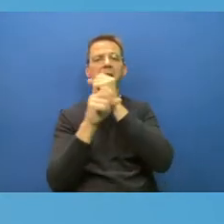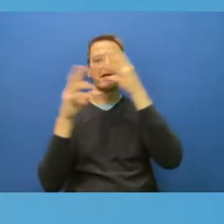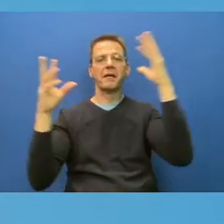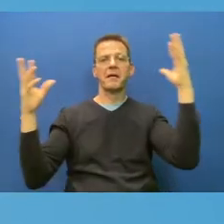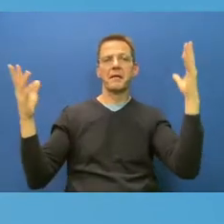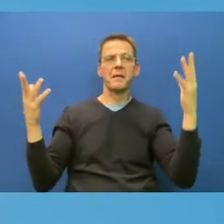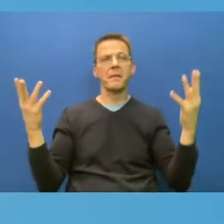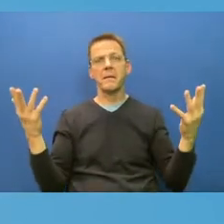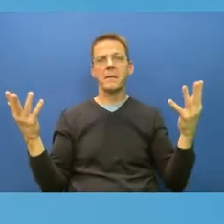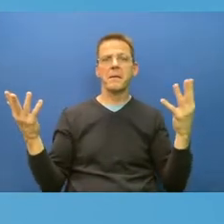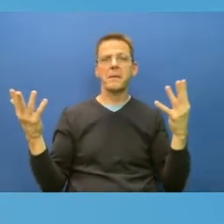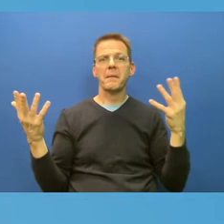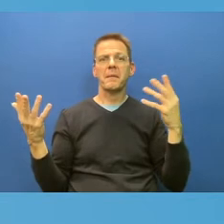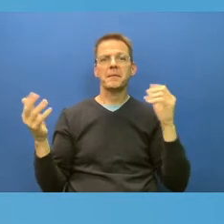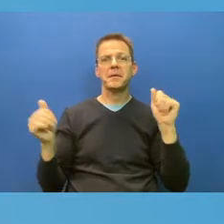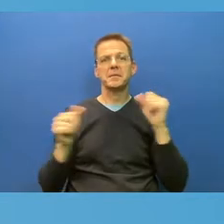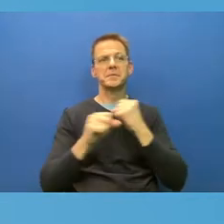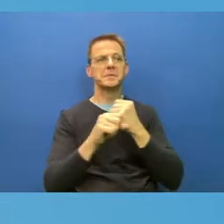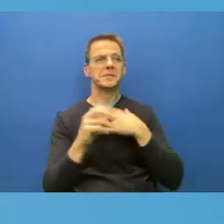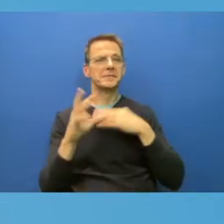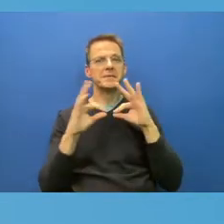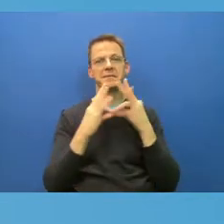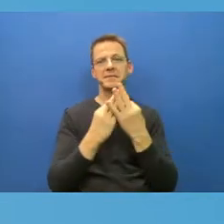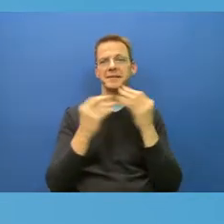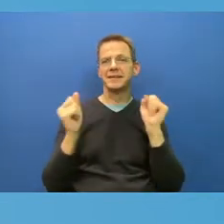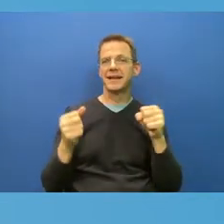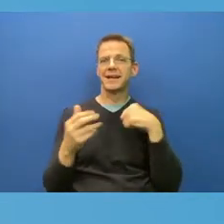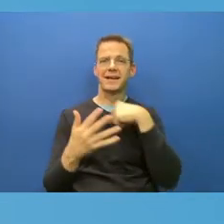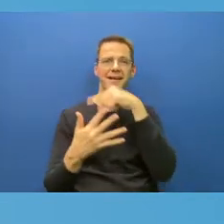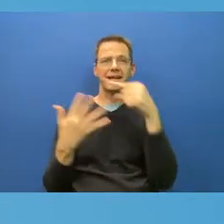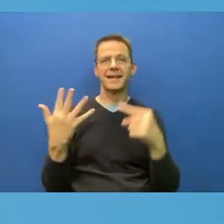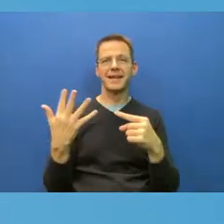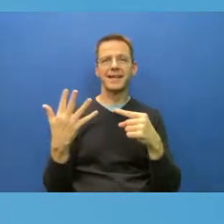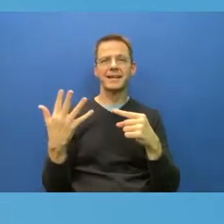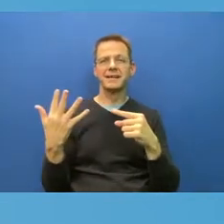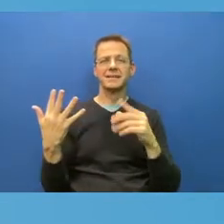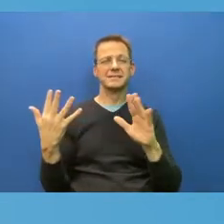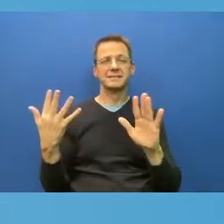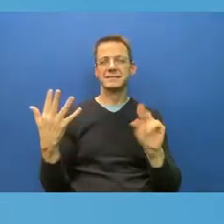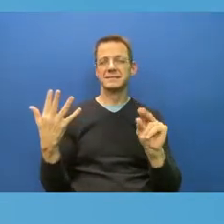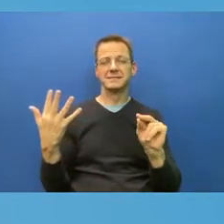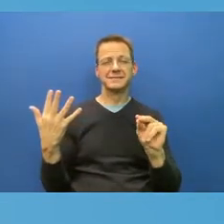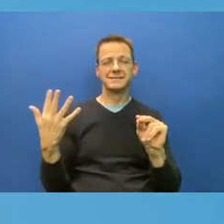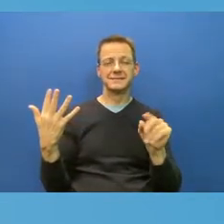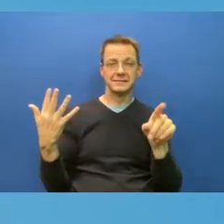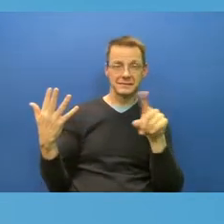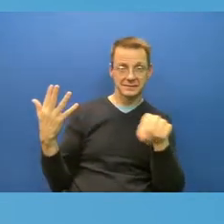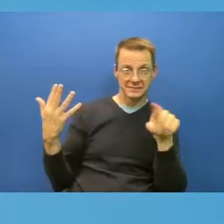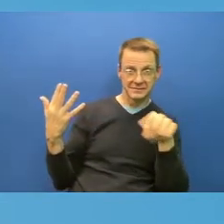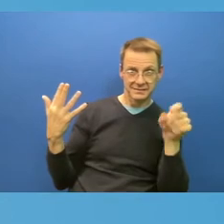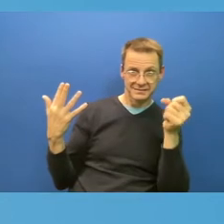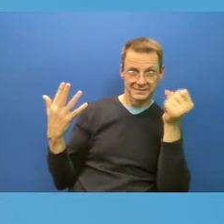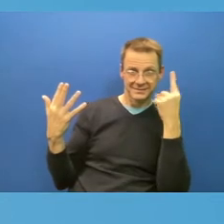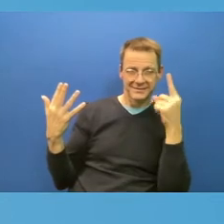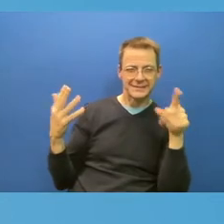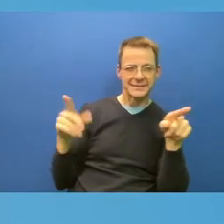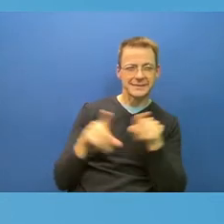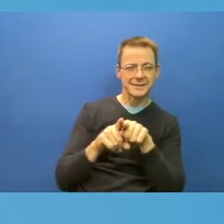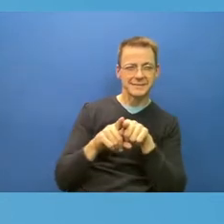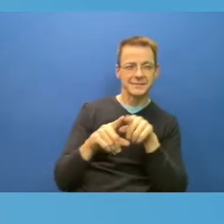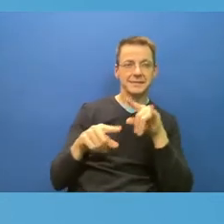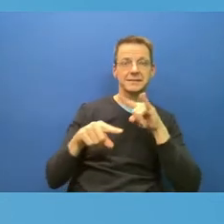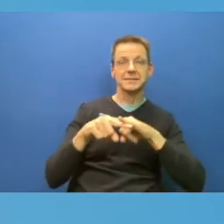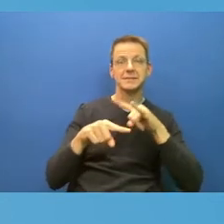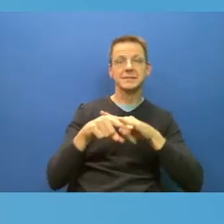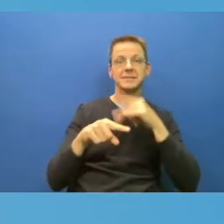once people understand that this is spreading like infectious cigarette smoke, which it is, you know, a lot of this becomes very intuitive.